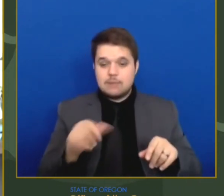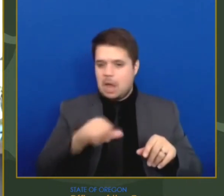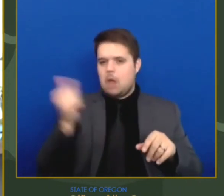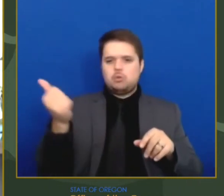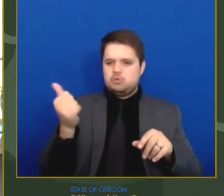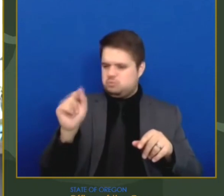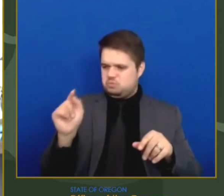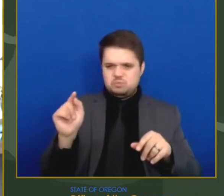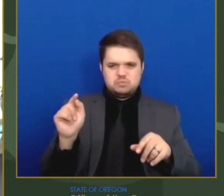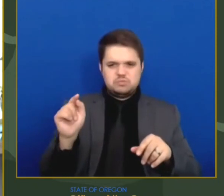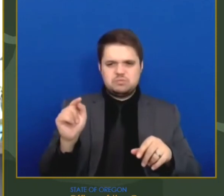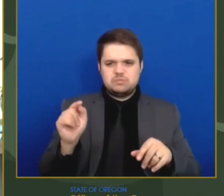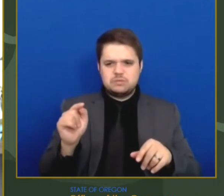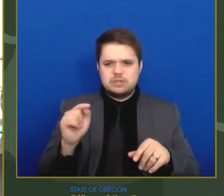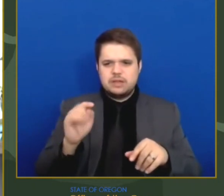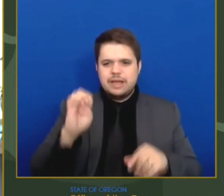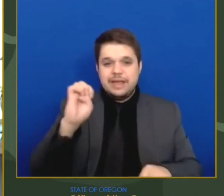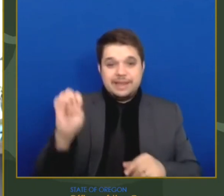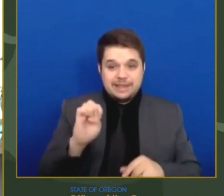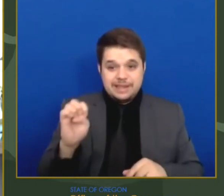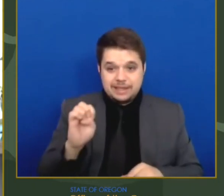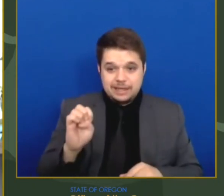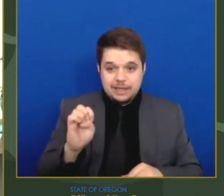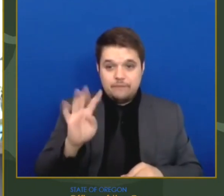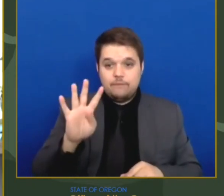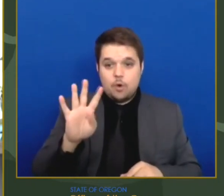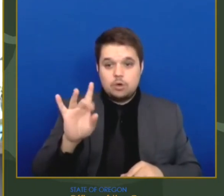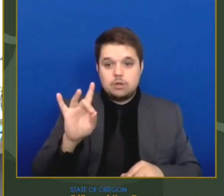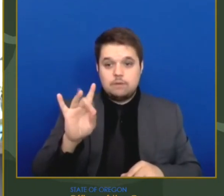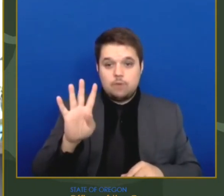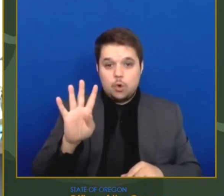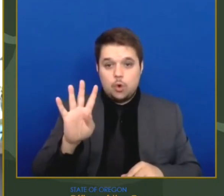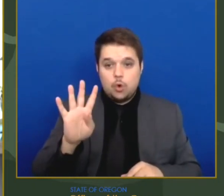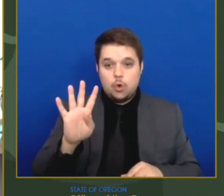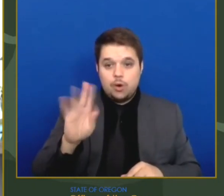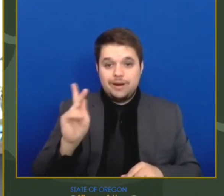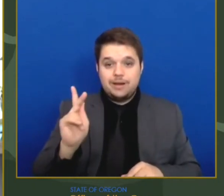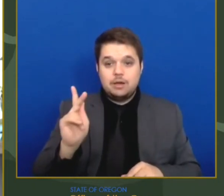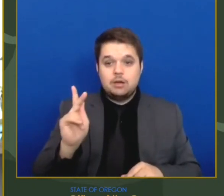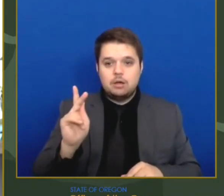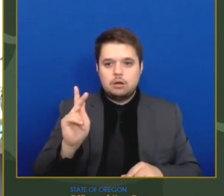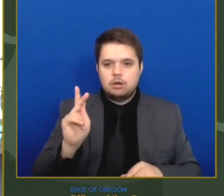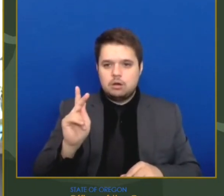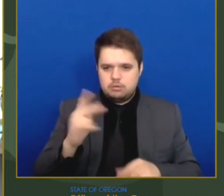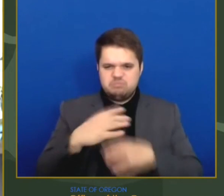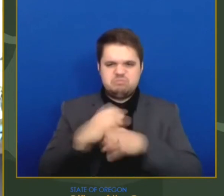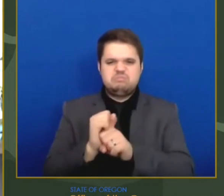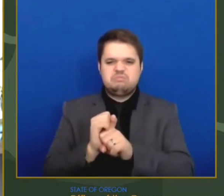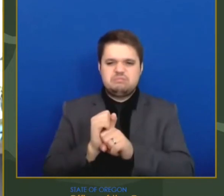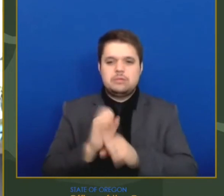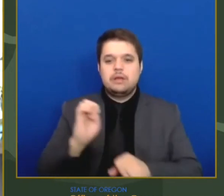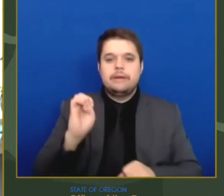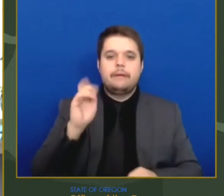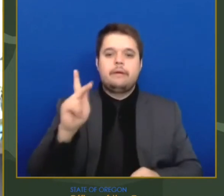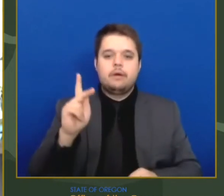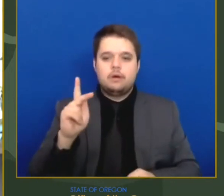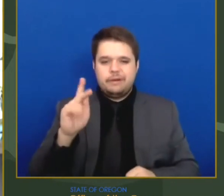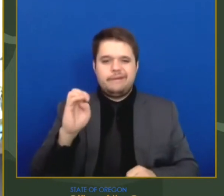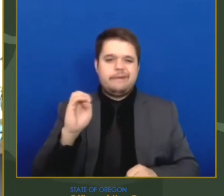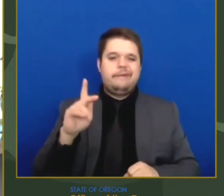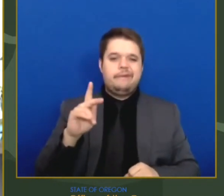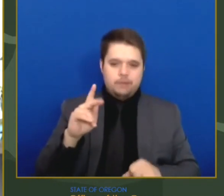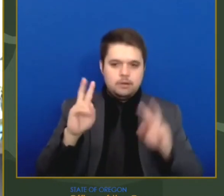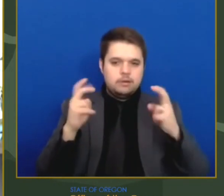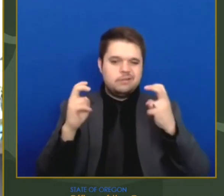E484K or EEC that is currently circulating in both Brazil and